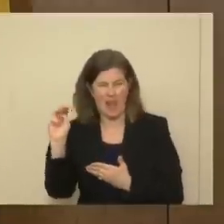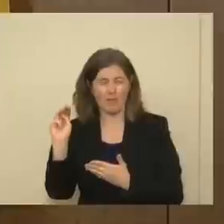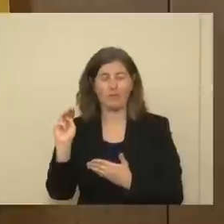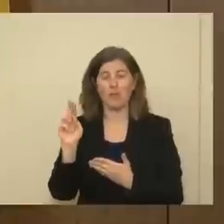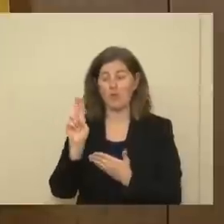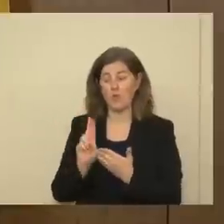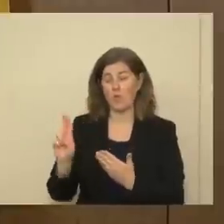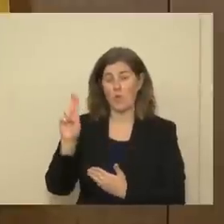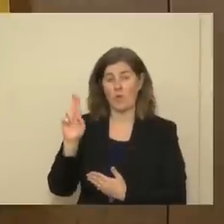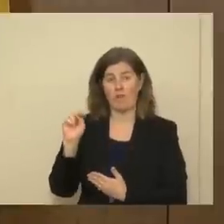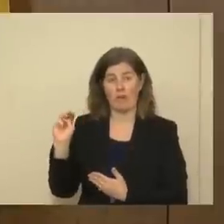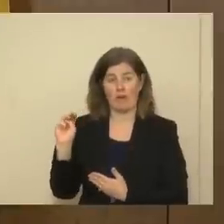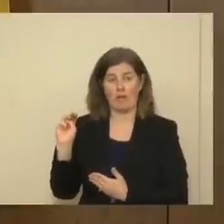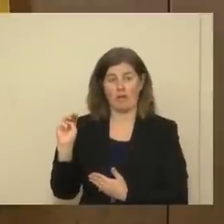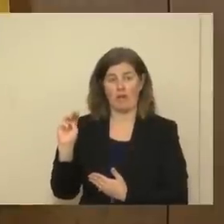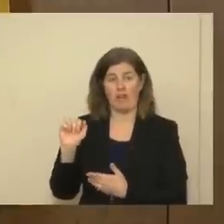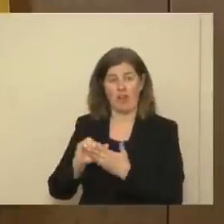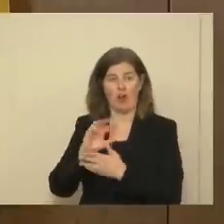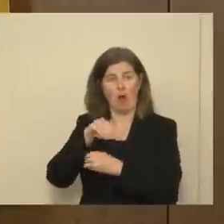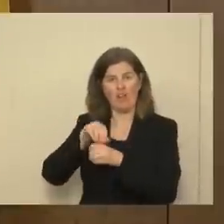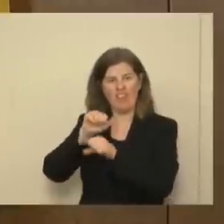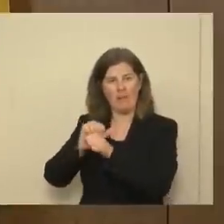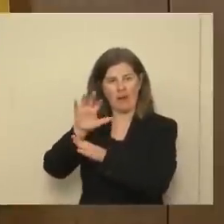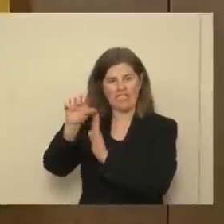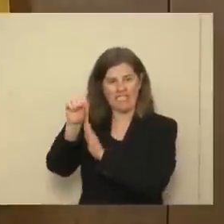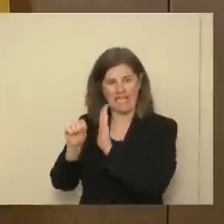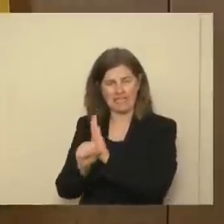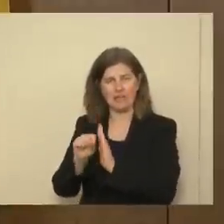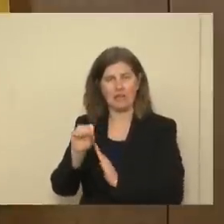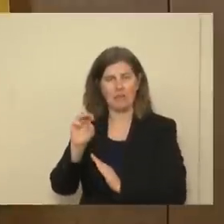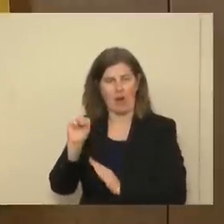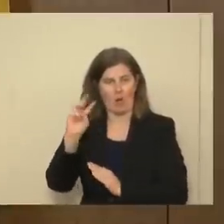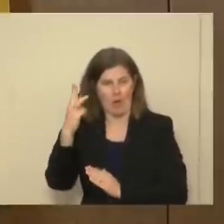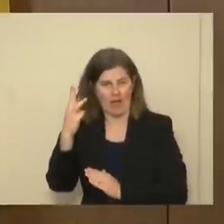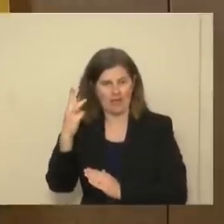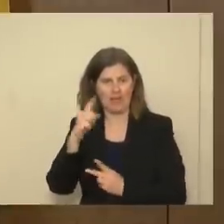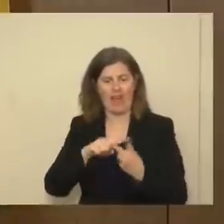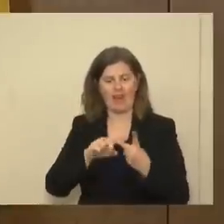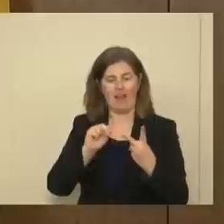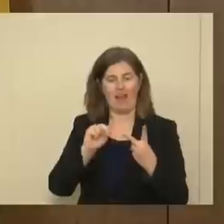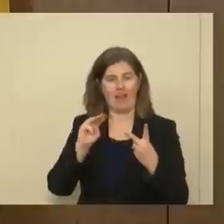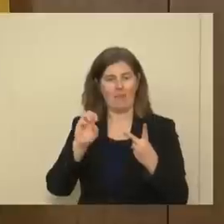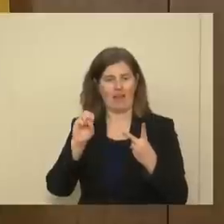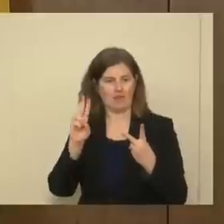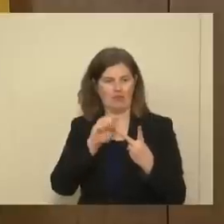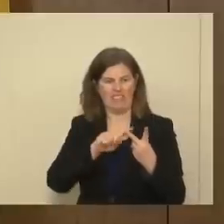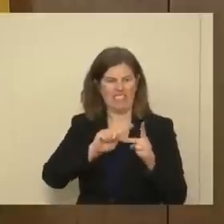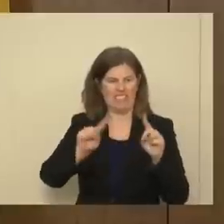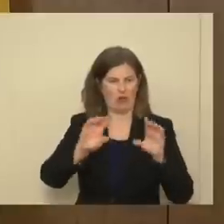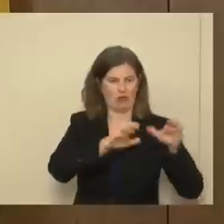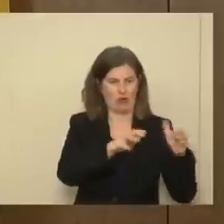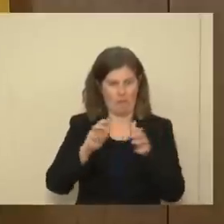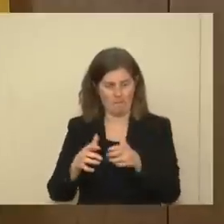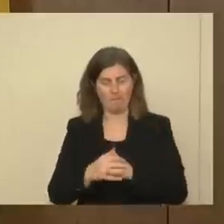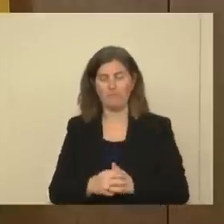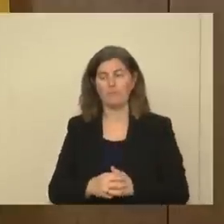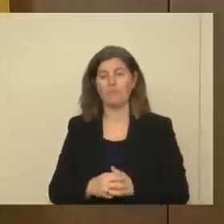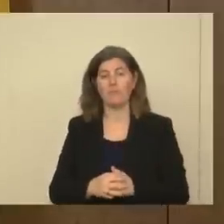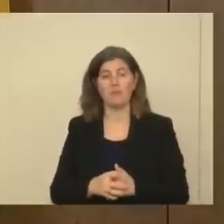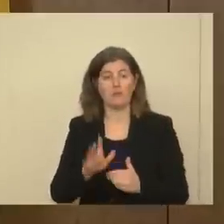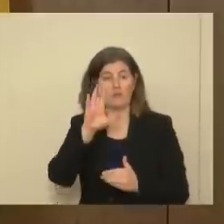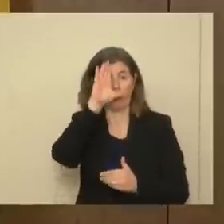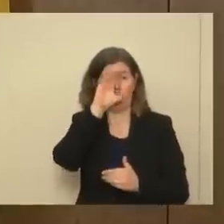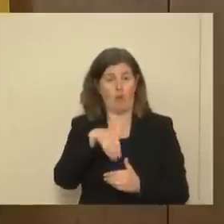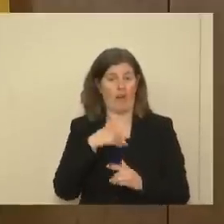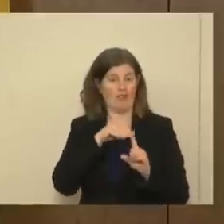University of New Mexico, part of the Mountain States and Mountain West and Mexico State, who isn't. I have, as you